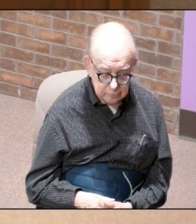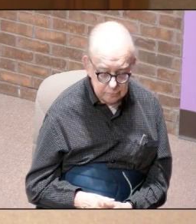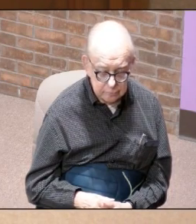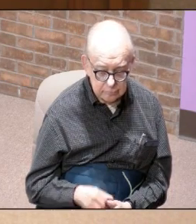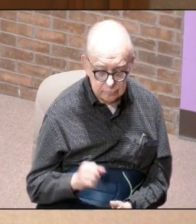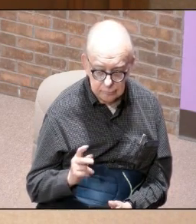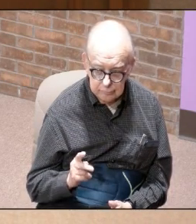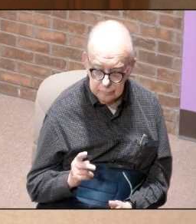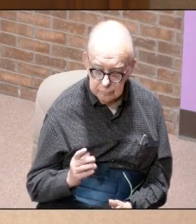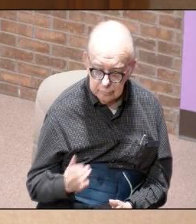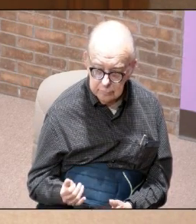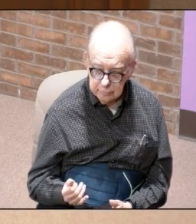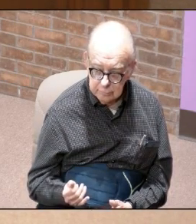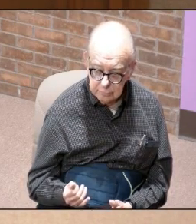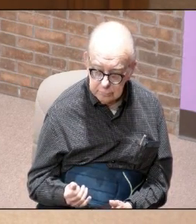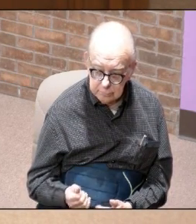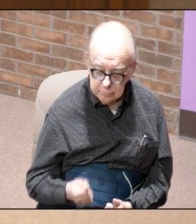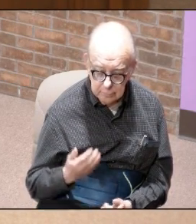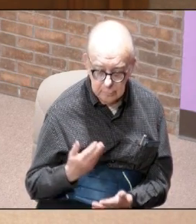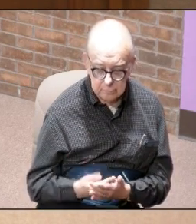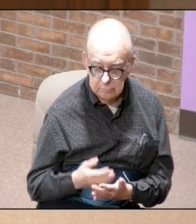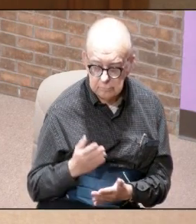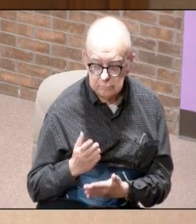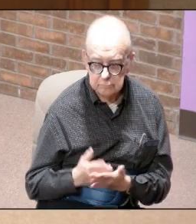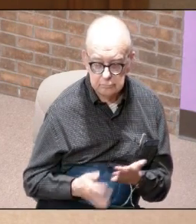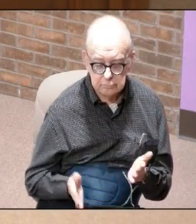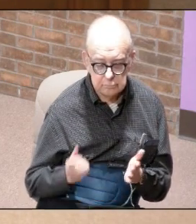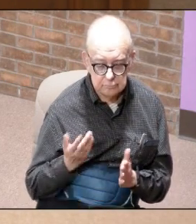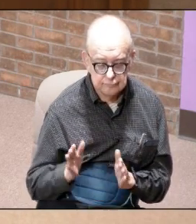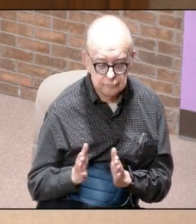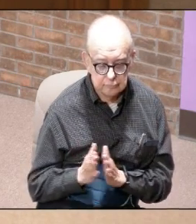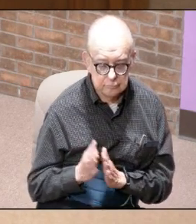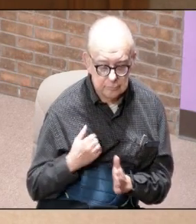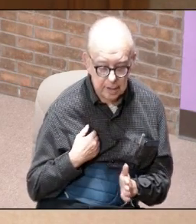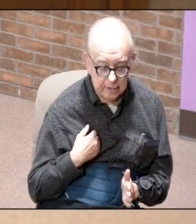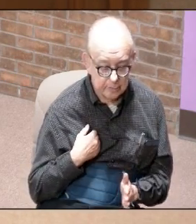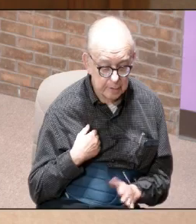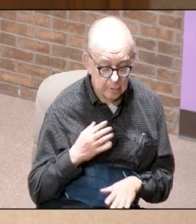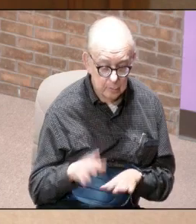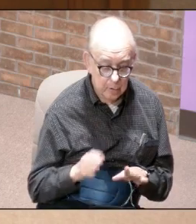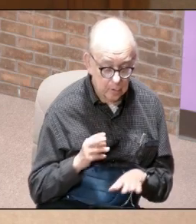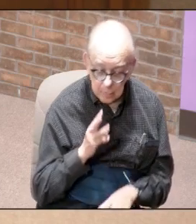okay now which is a good part he has never asked me to walk on water